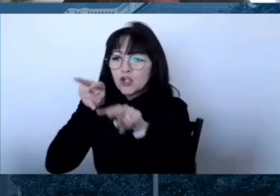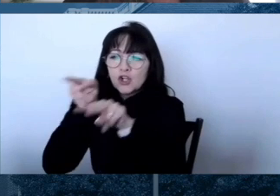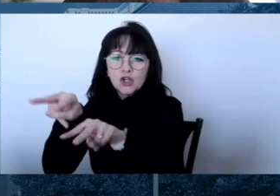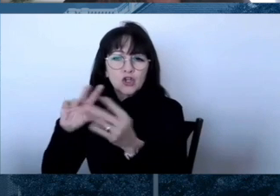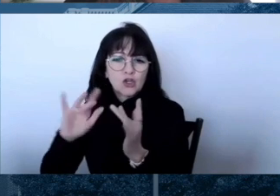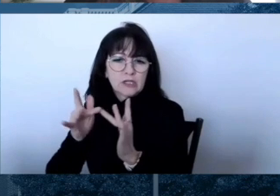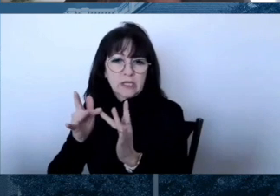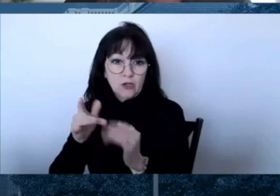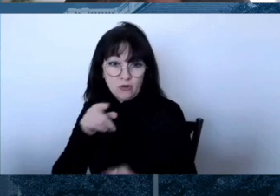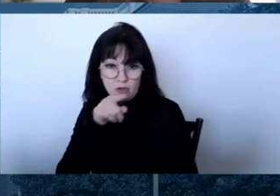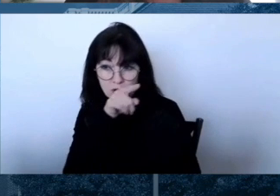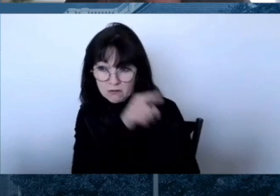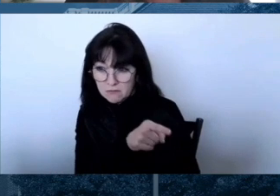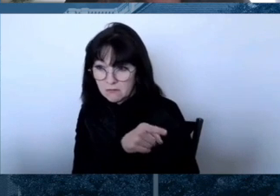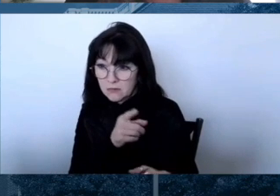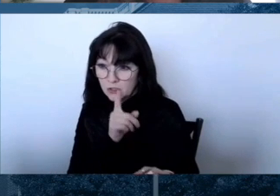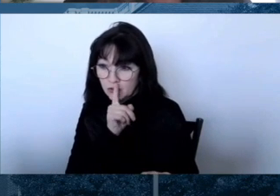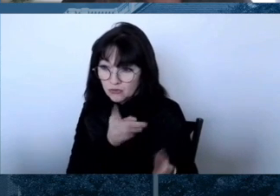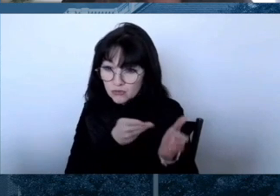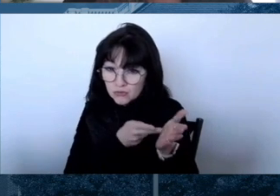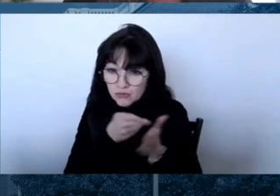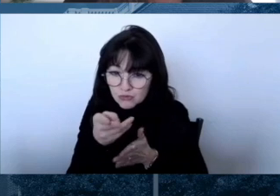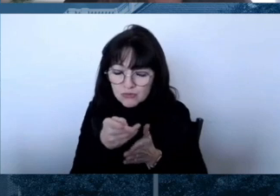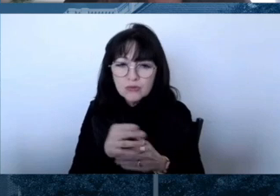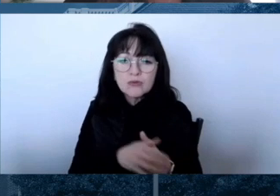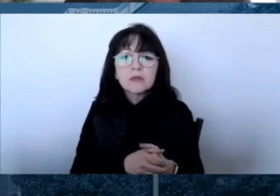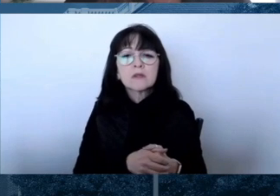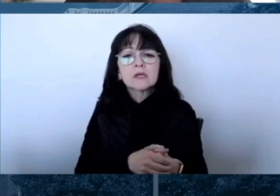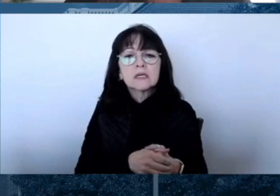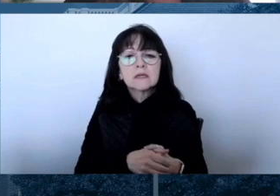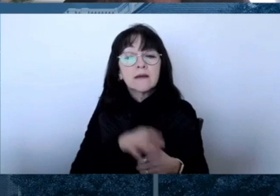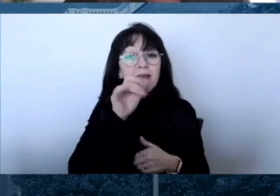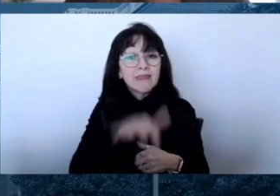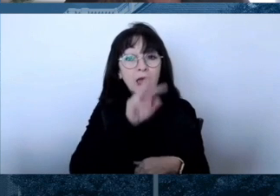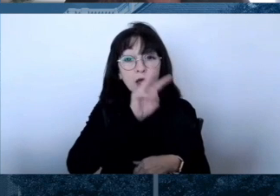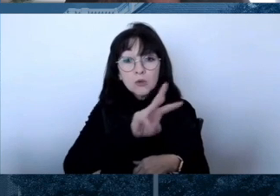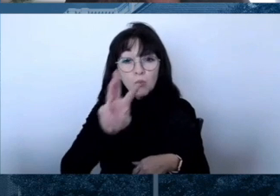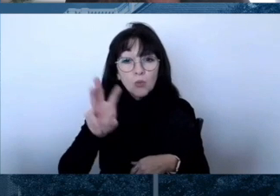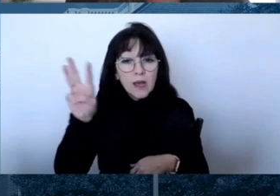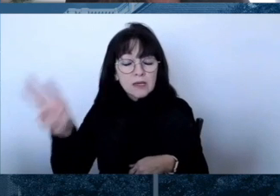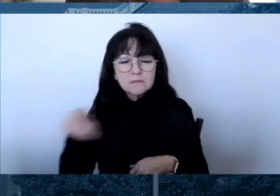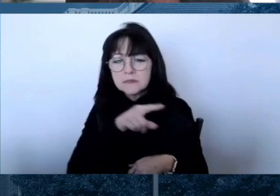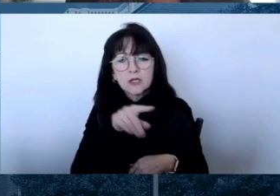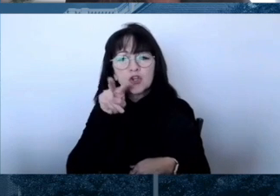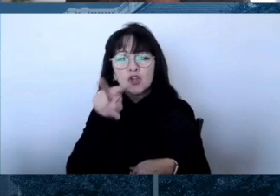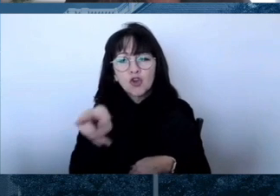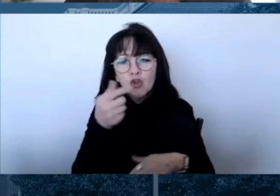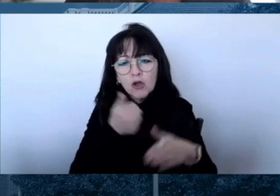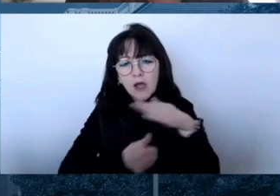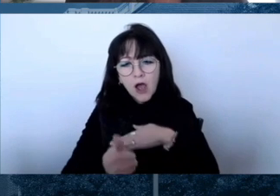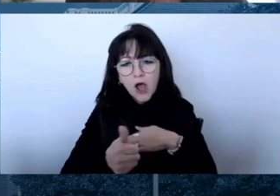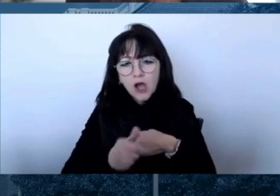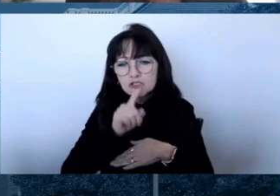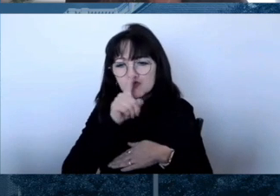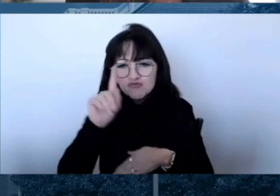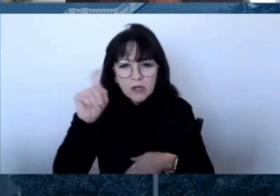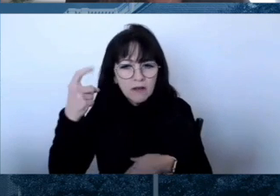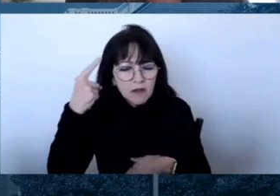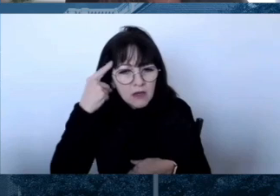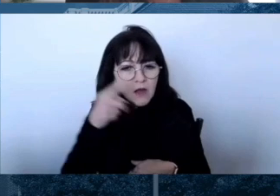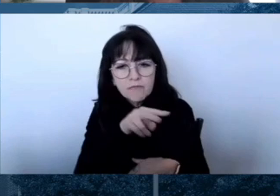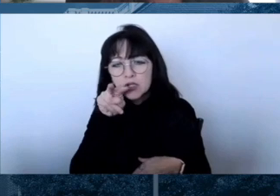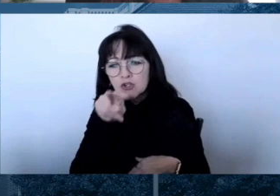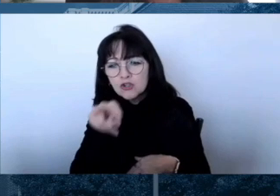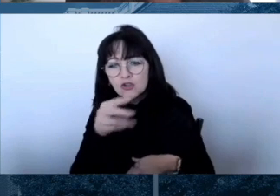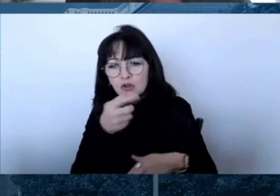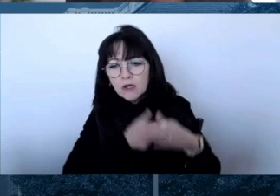for trusted and known government sites or professional medical associations. Did you review the About